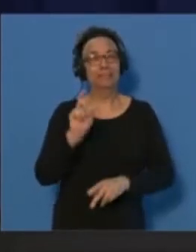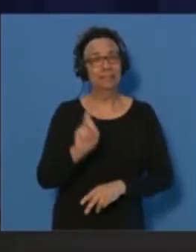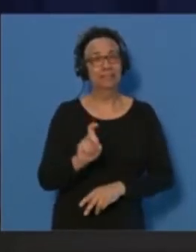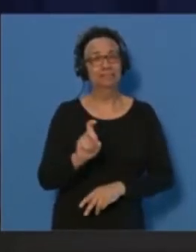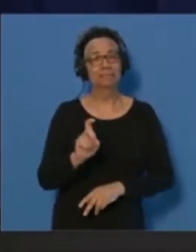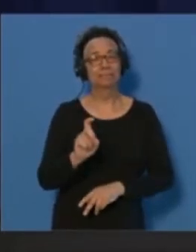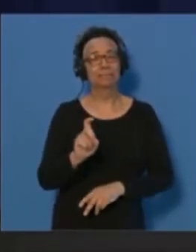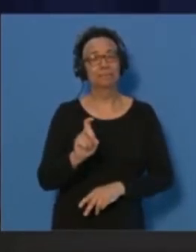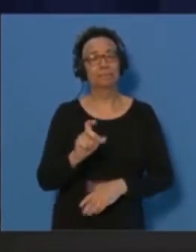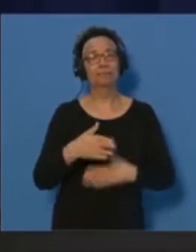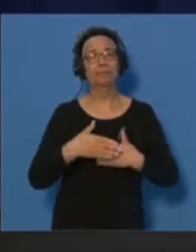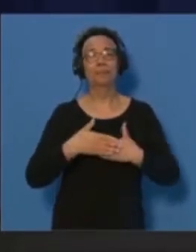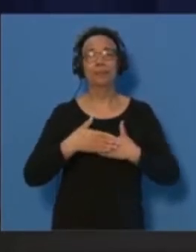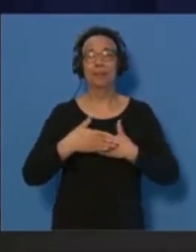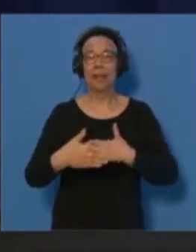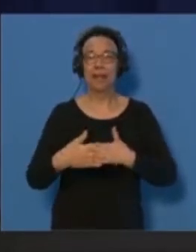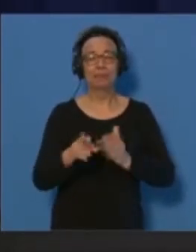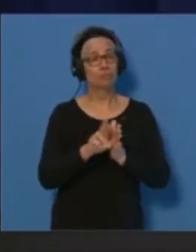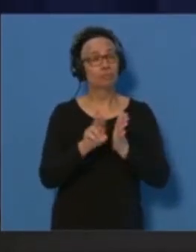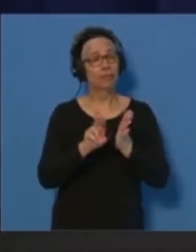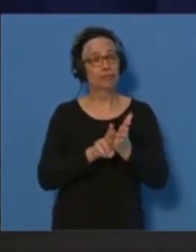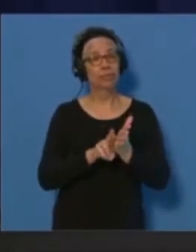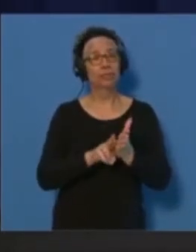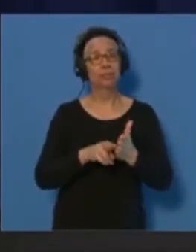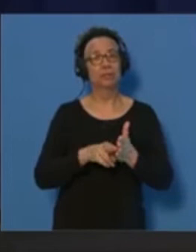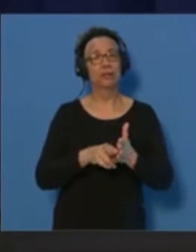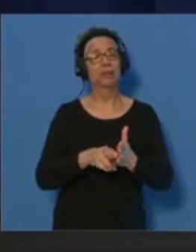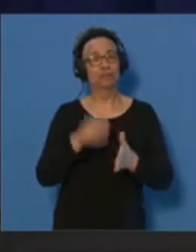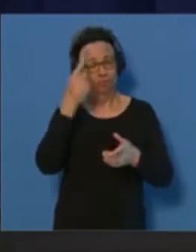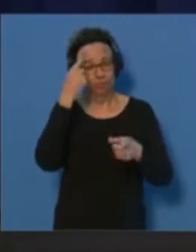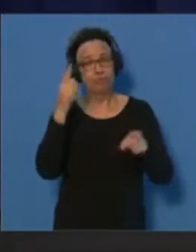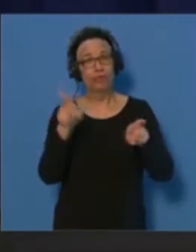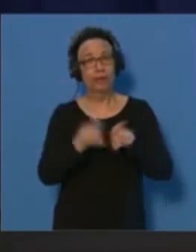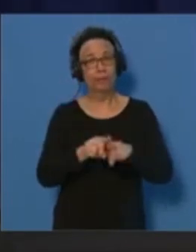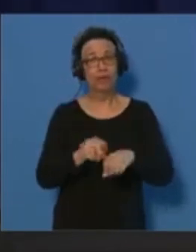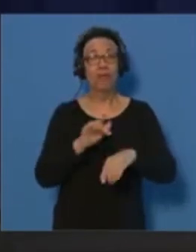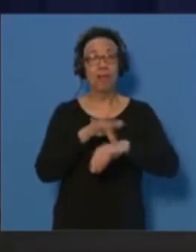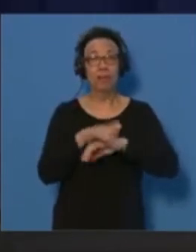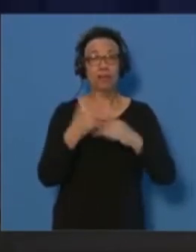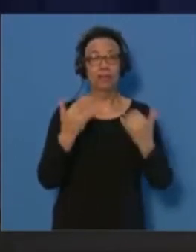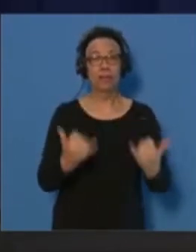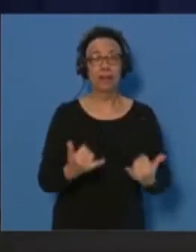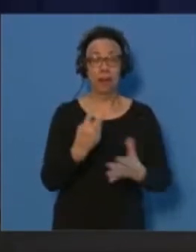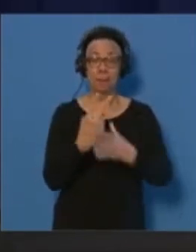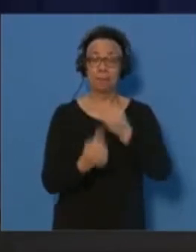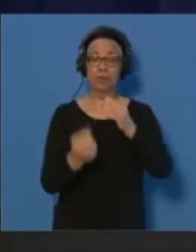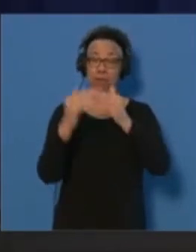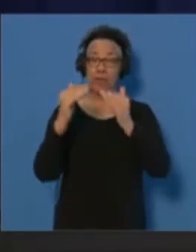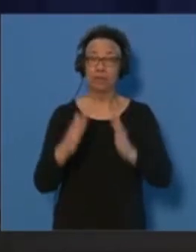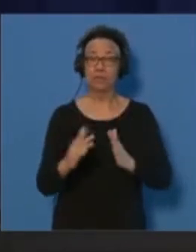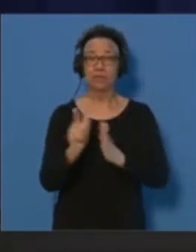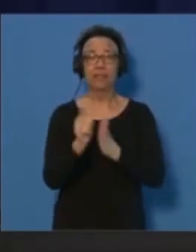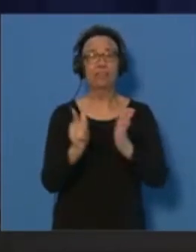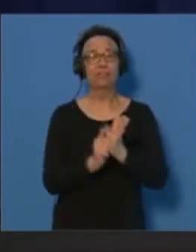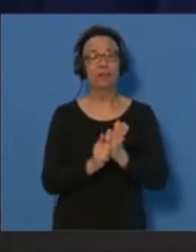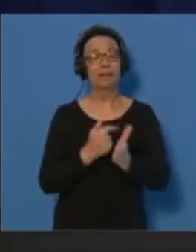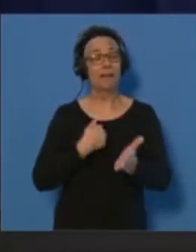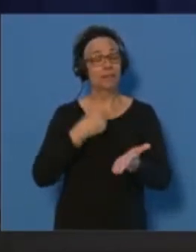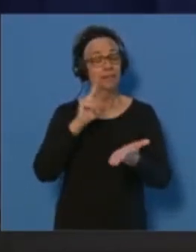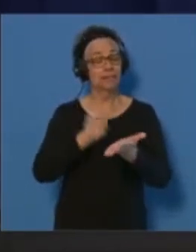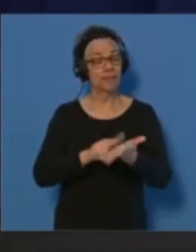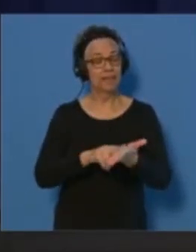Following the resolutions passed earlier today in both houses of the Legislature, I have signed the notice confirming